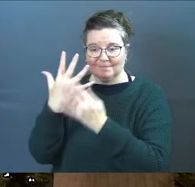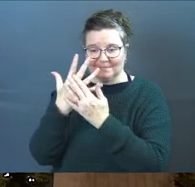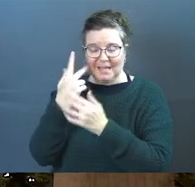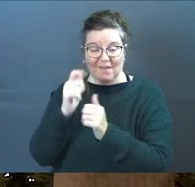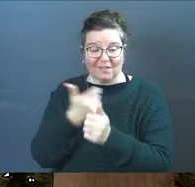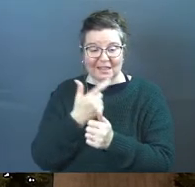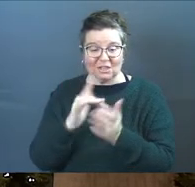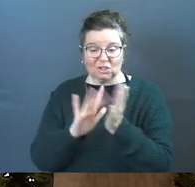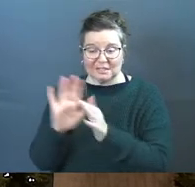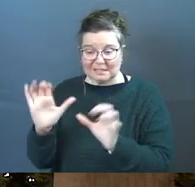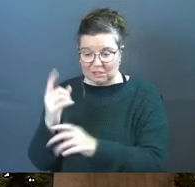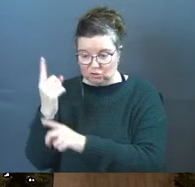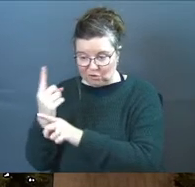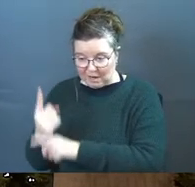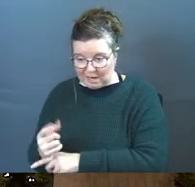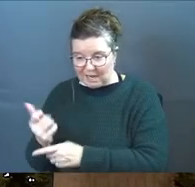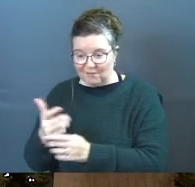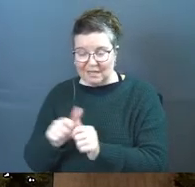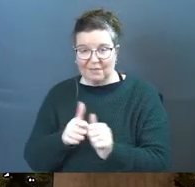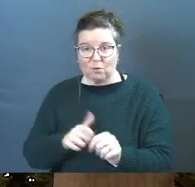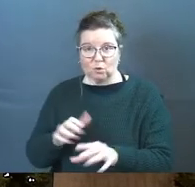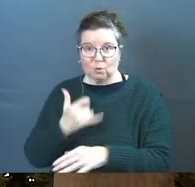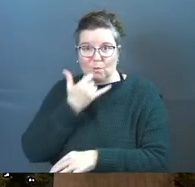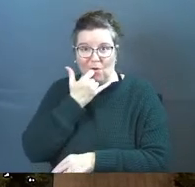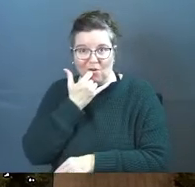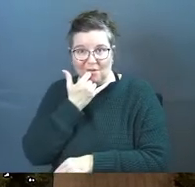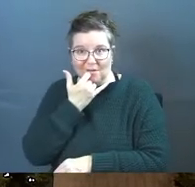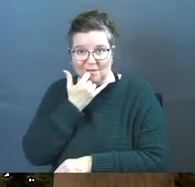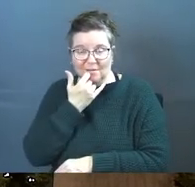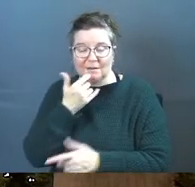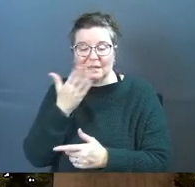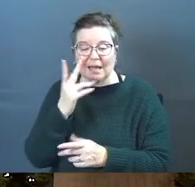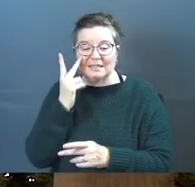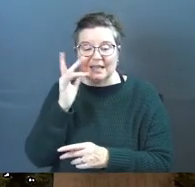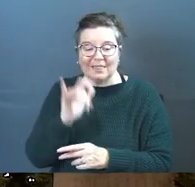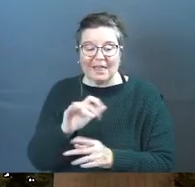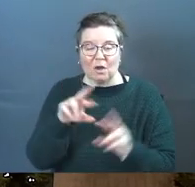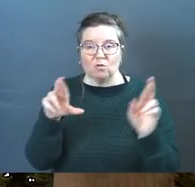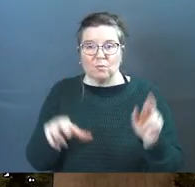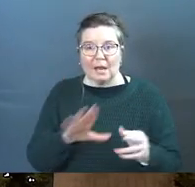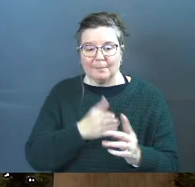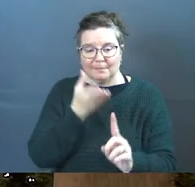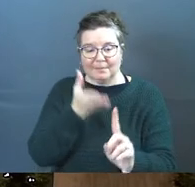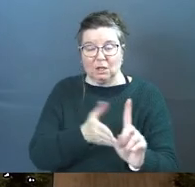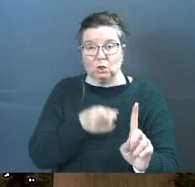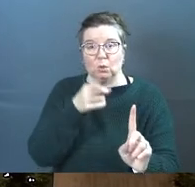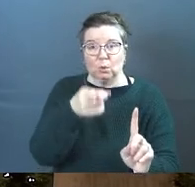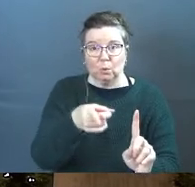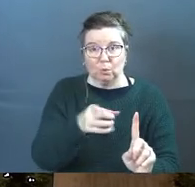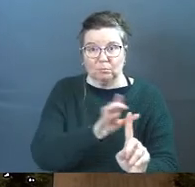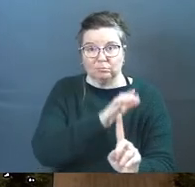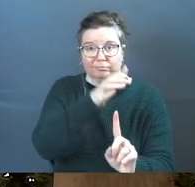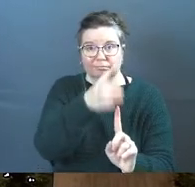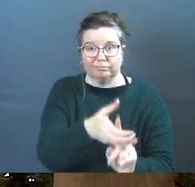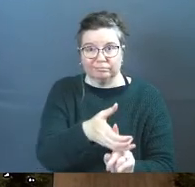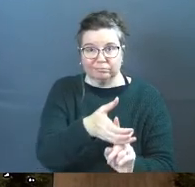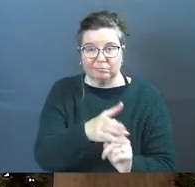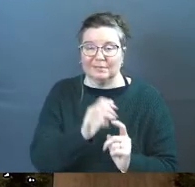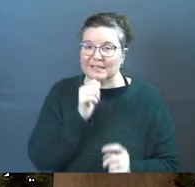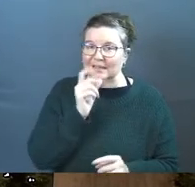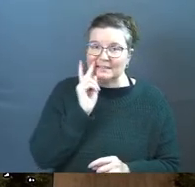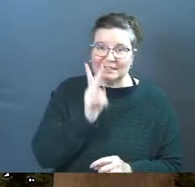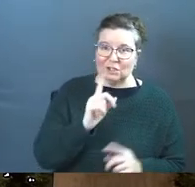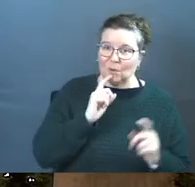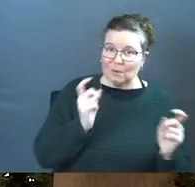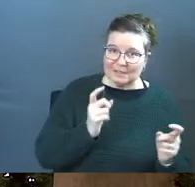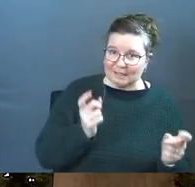that Jesus did right and everything he avoided doing wrong God sees that resume in you he